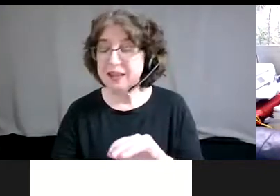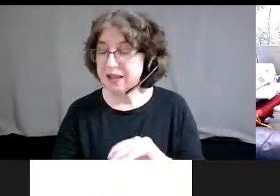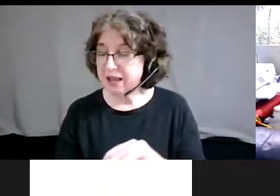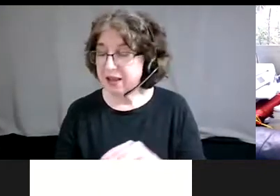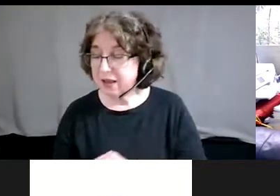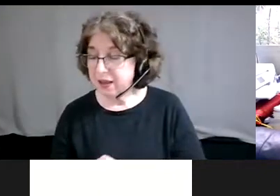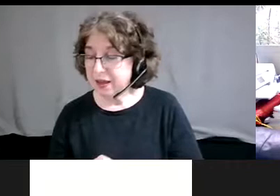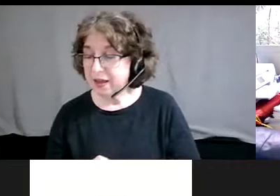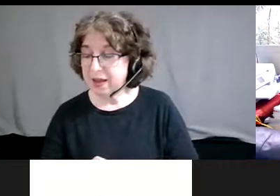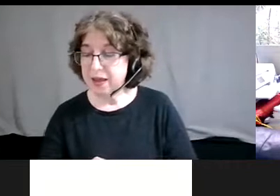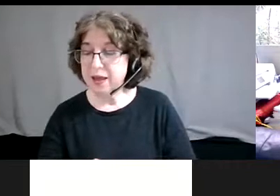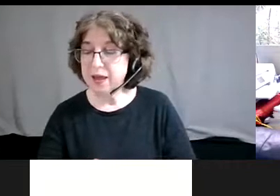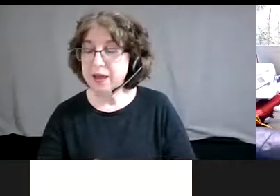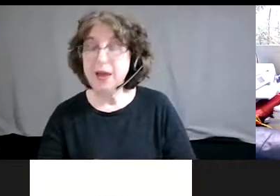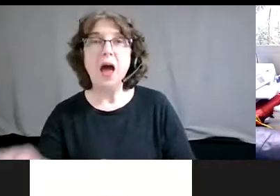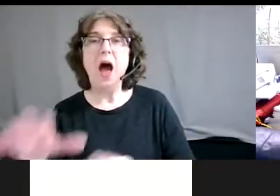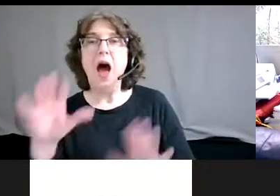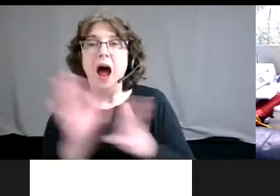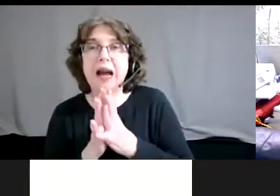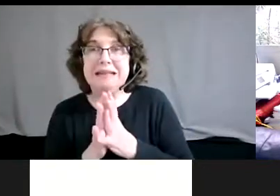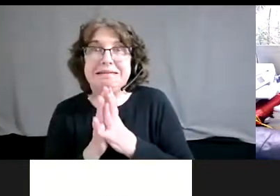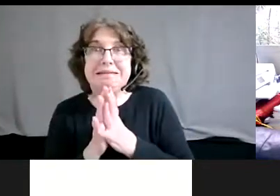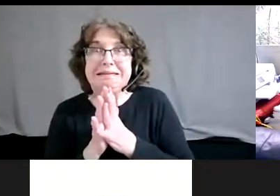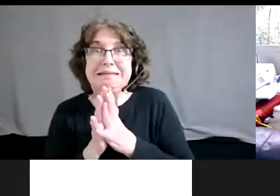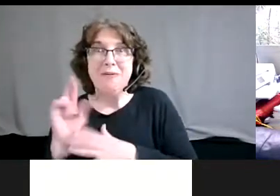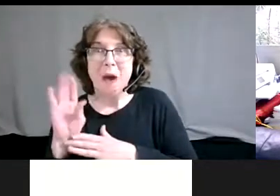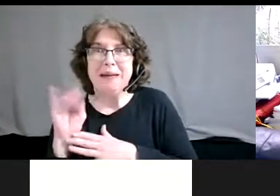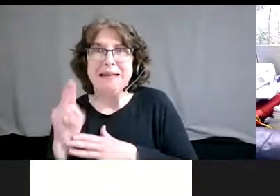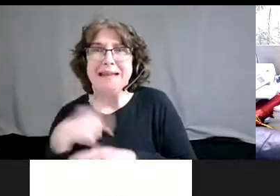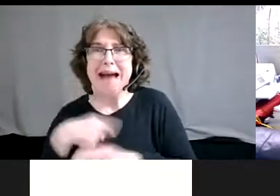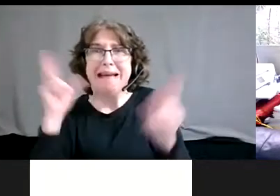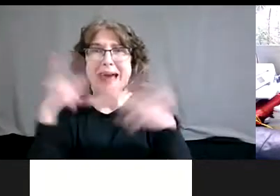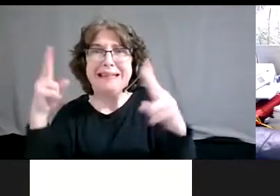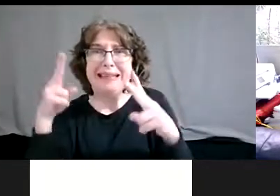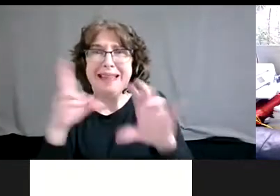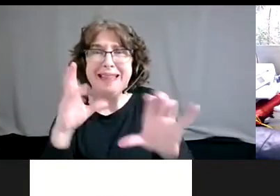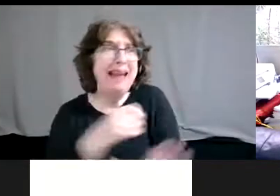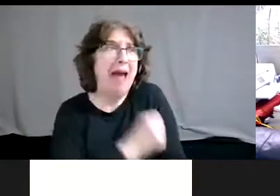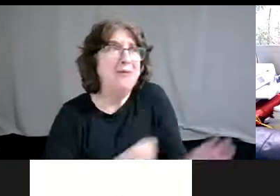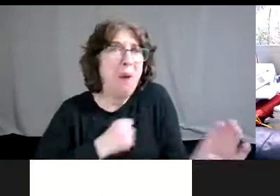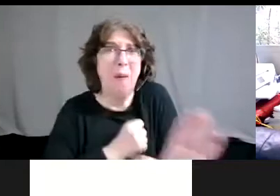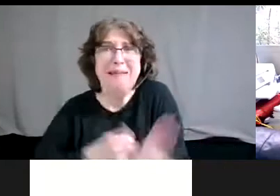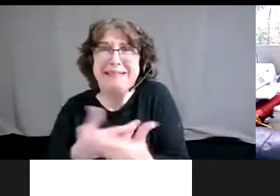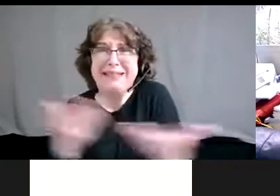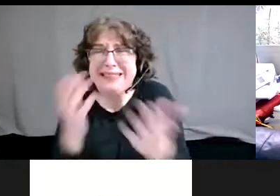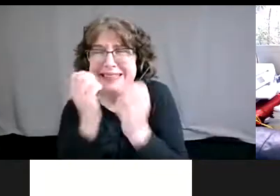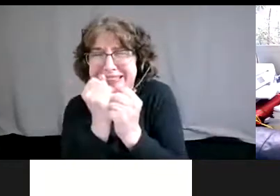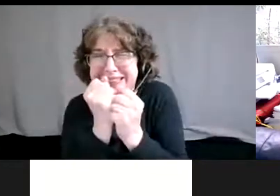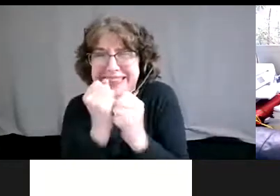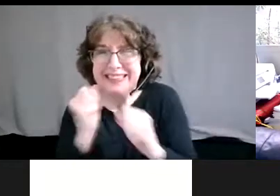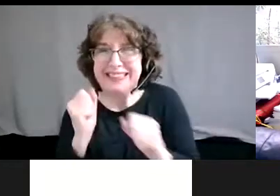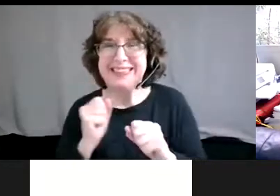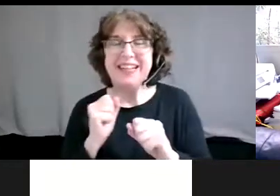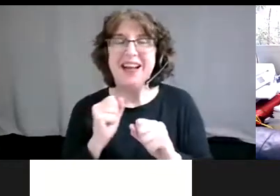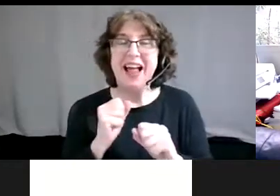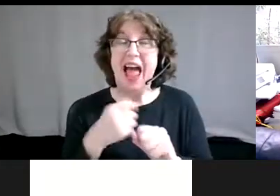Oh, Robin, I am so sorry. I accidentally did that. I apologize to everybody. I wish I had a brilliant